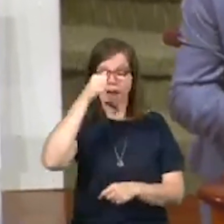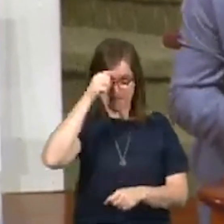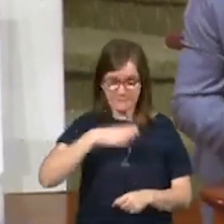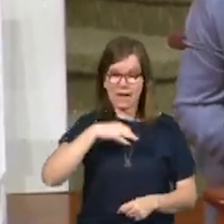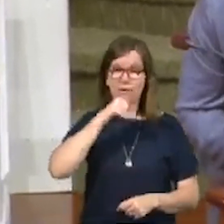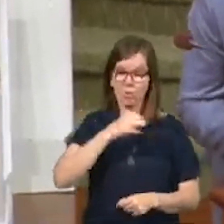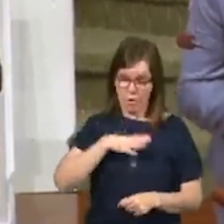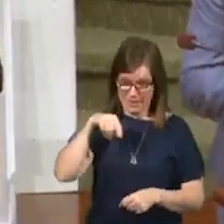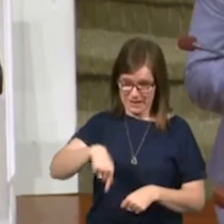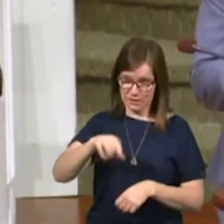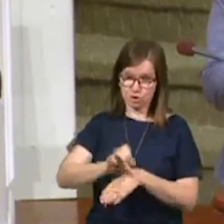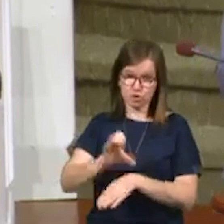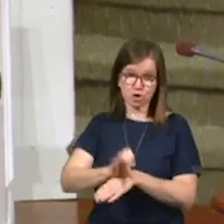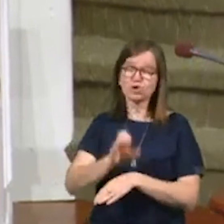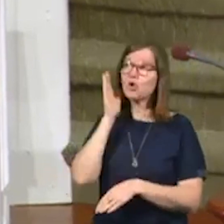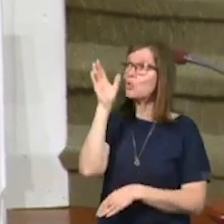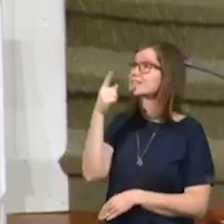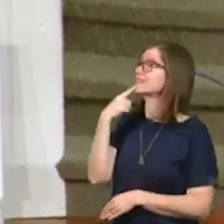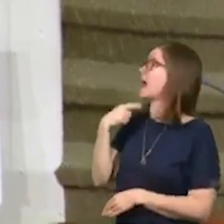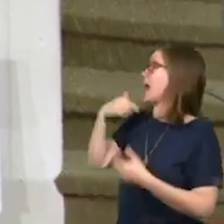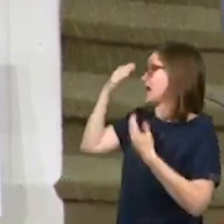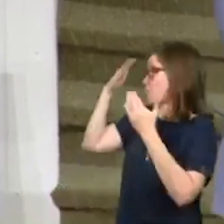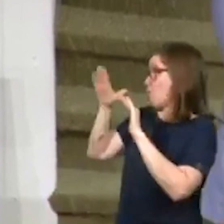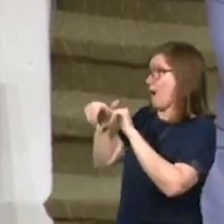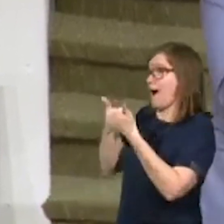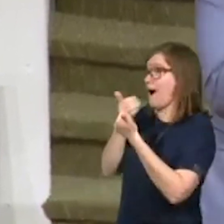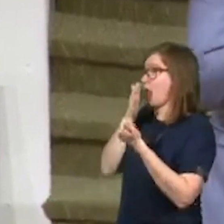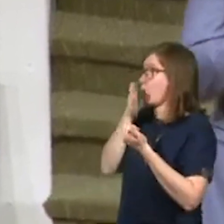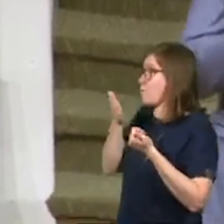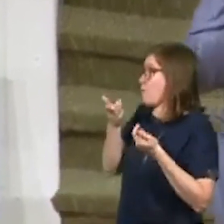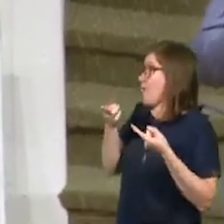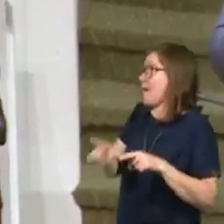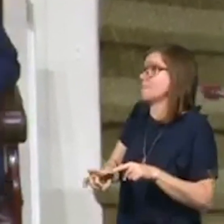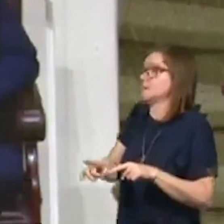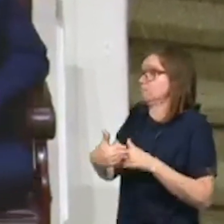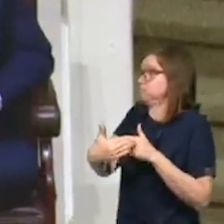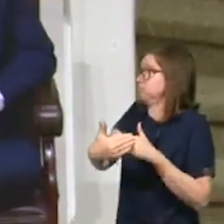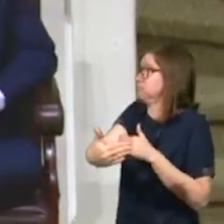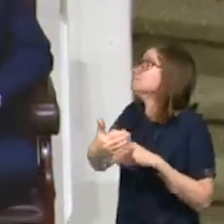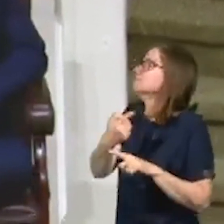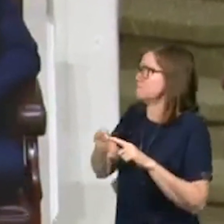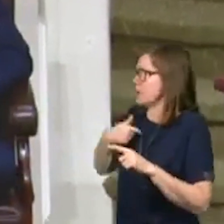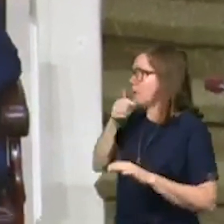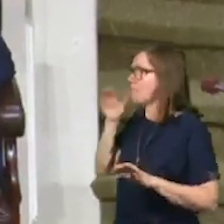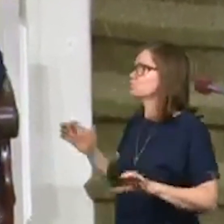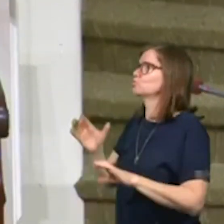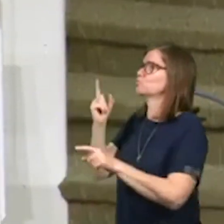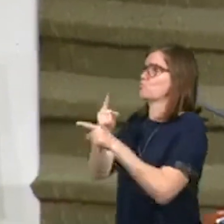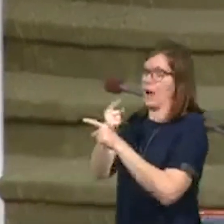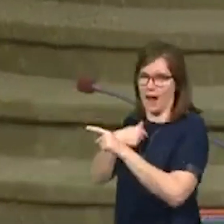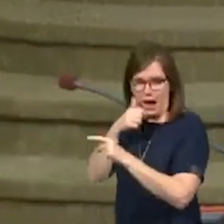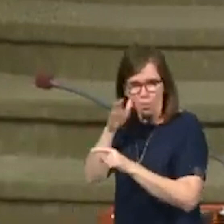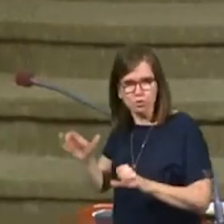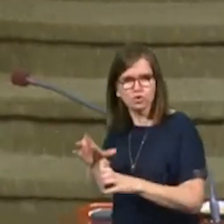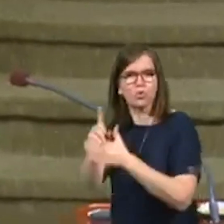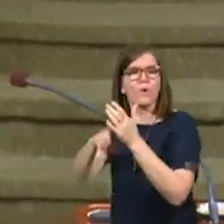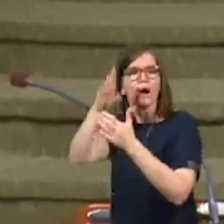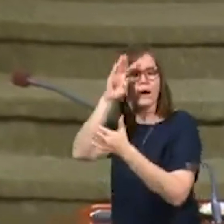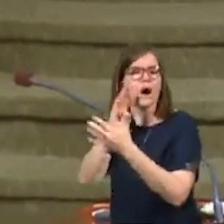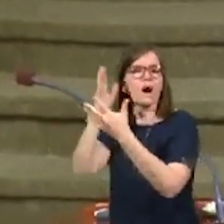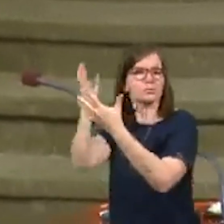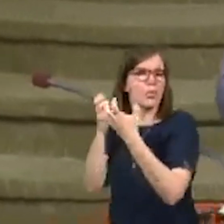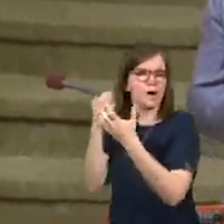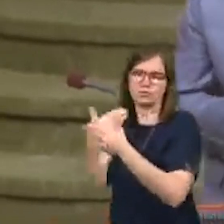God in this church who will just say, I don't know how it's going to turn out, but I'm going to do the right thing. I'm going to do what God wants me to do